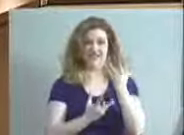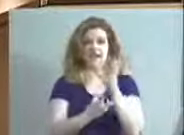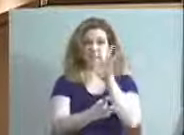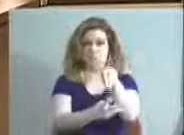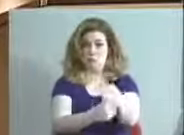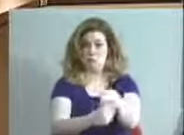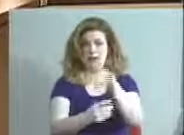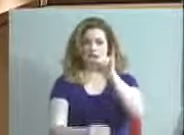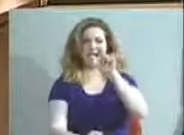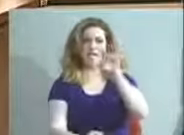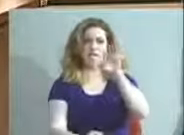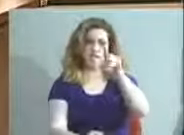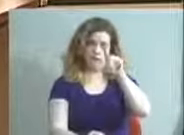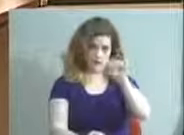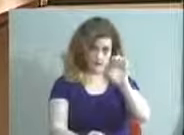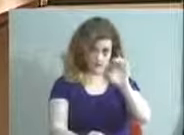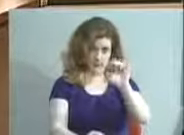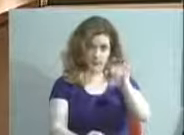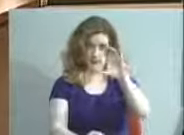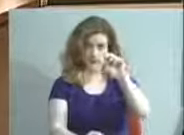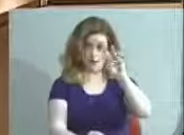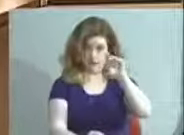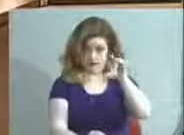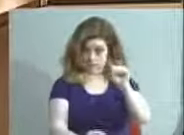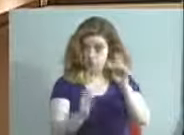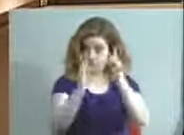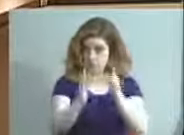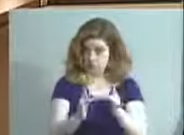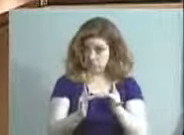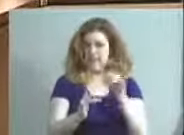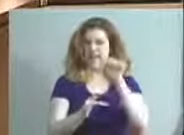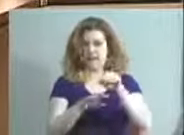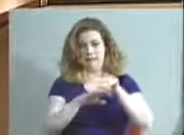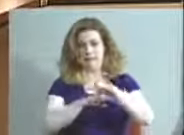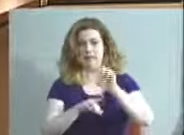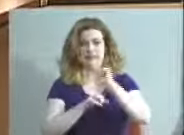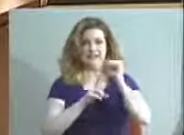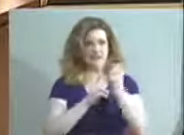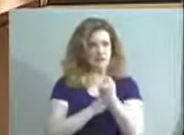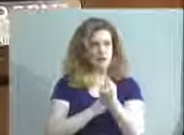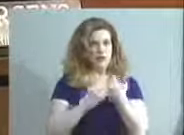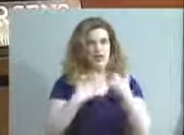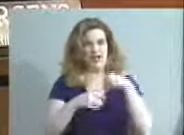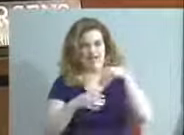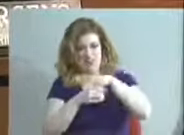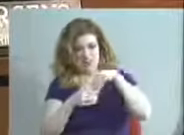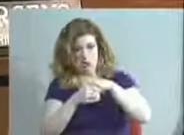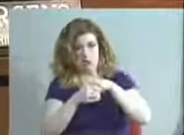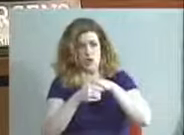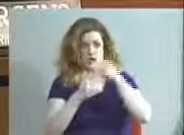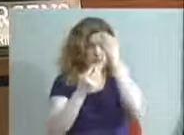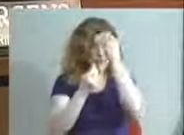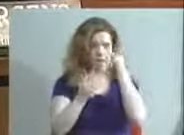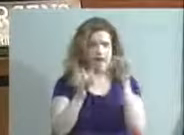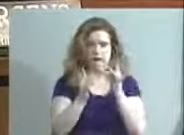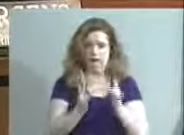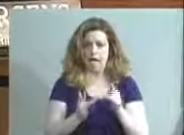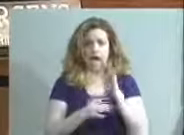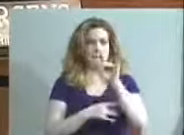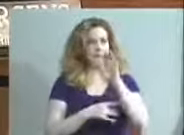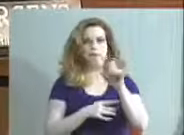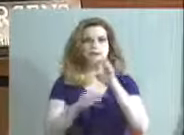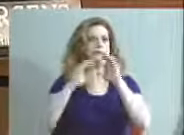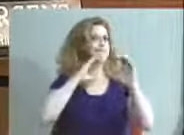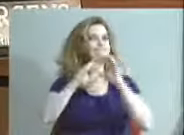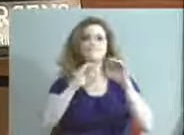in Infinite Campus. This created a situation where you had an internal database that was not communicating